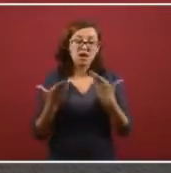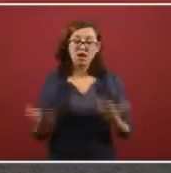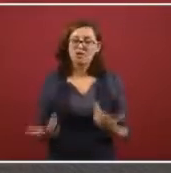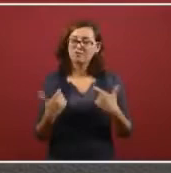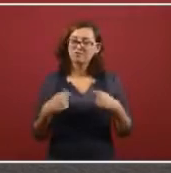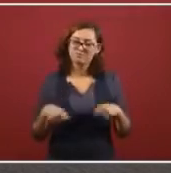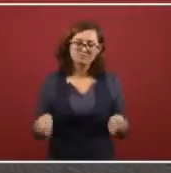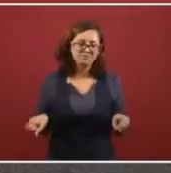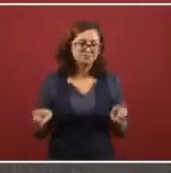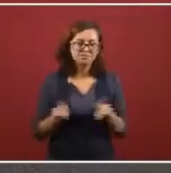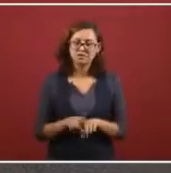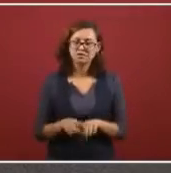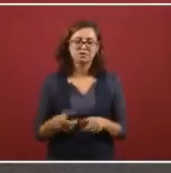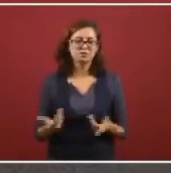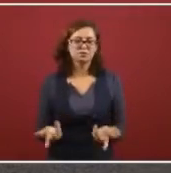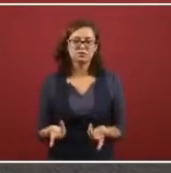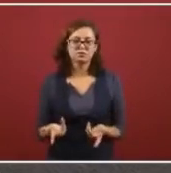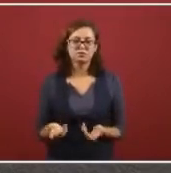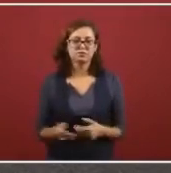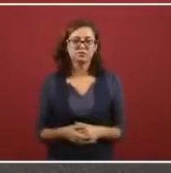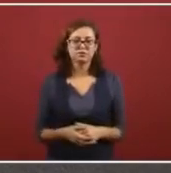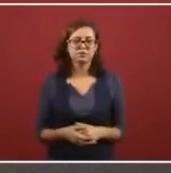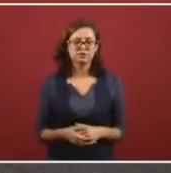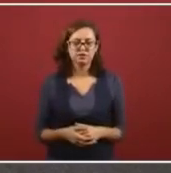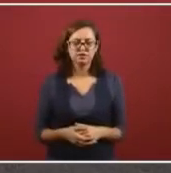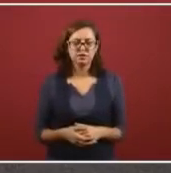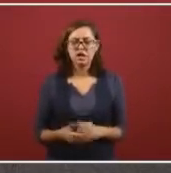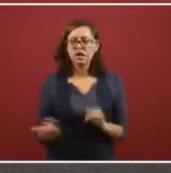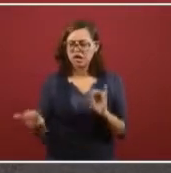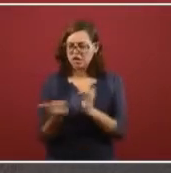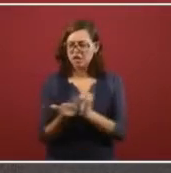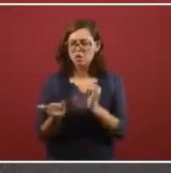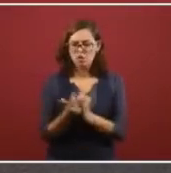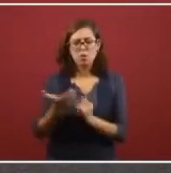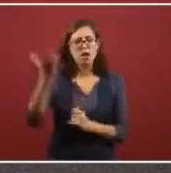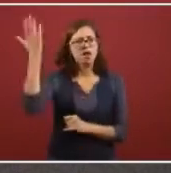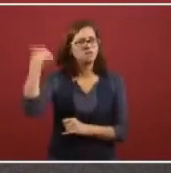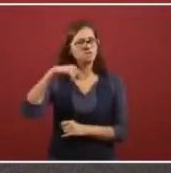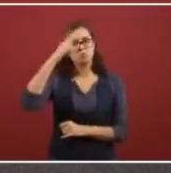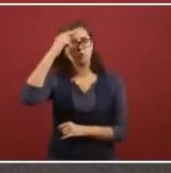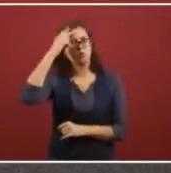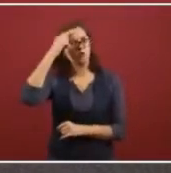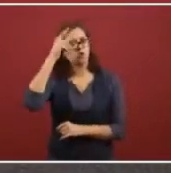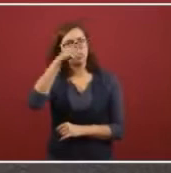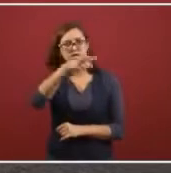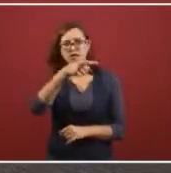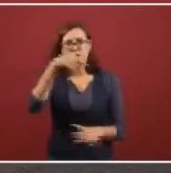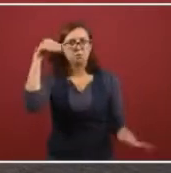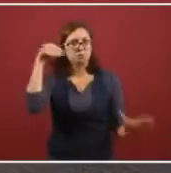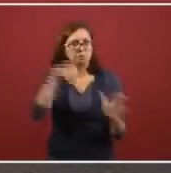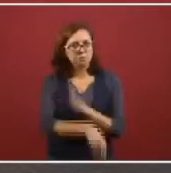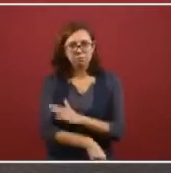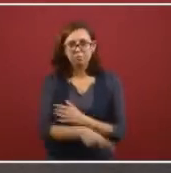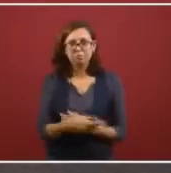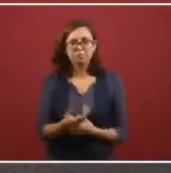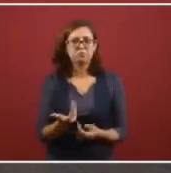And also the same thing happened when, uh, Porfirio Diaz fell.